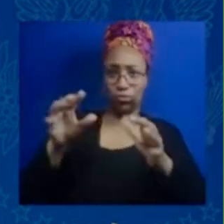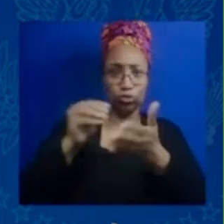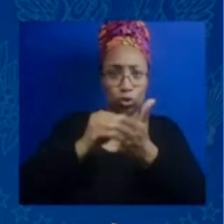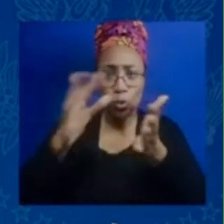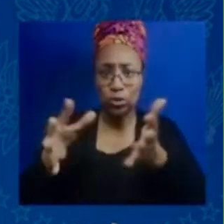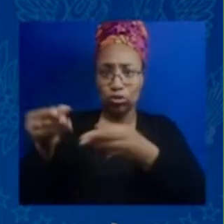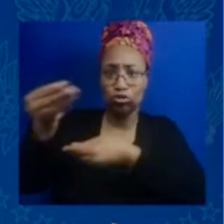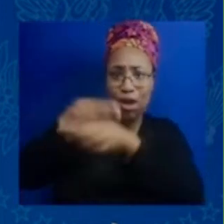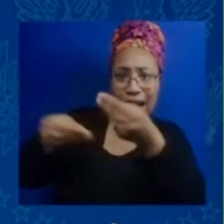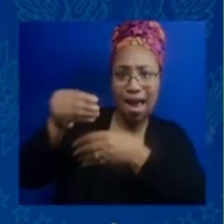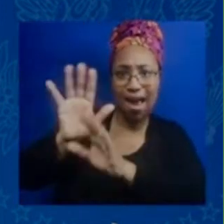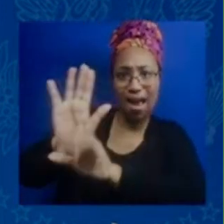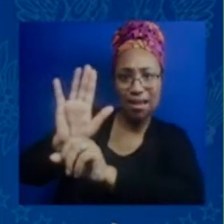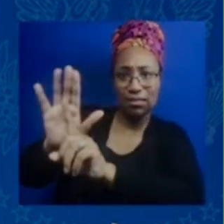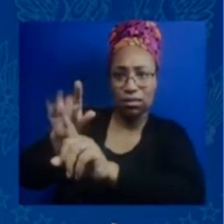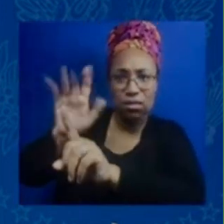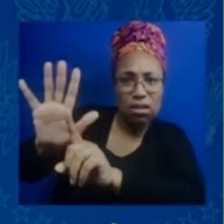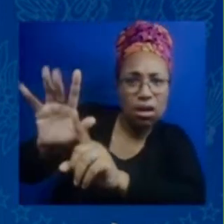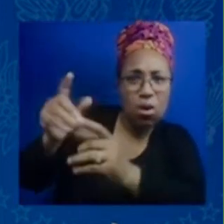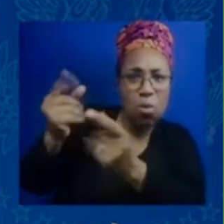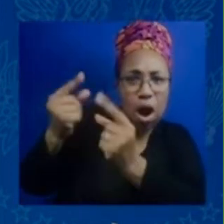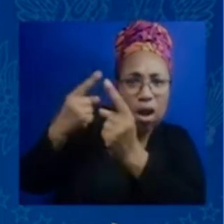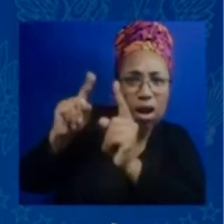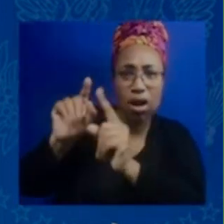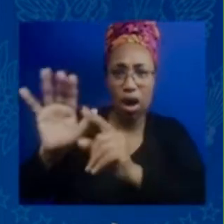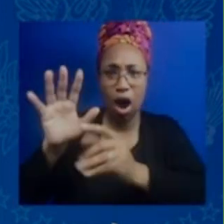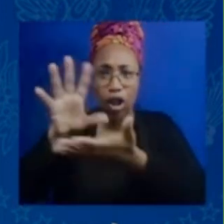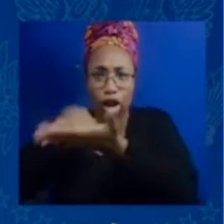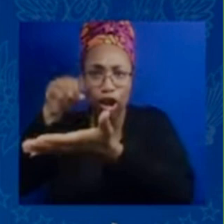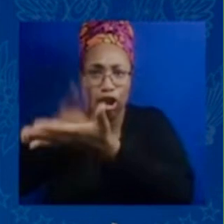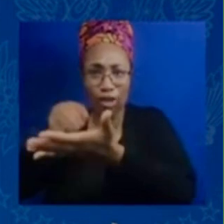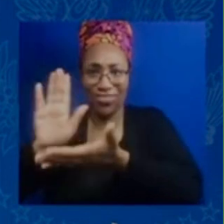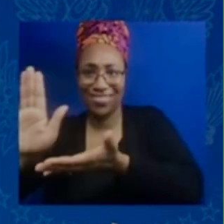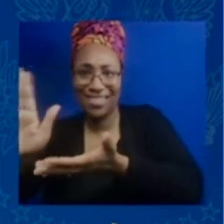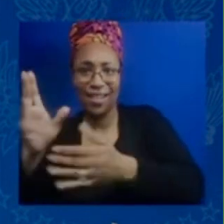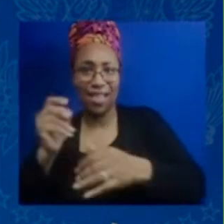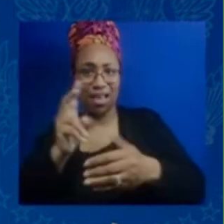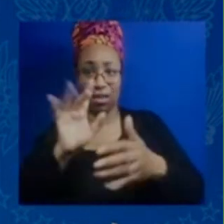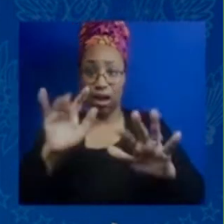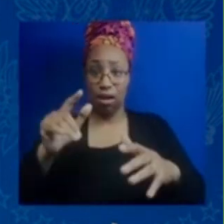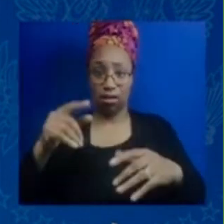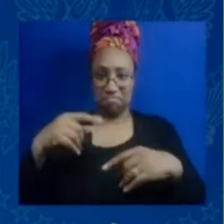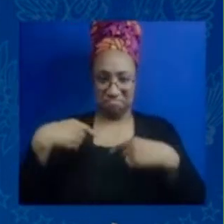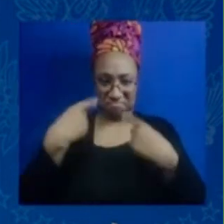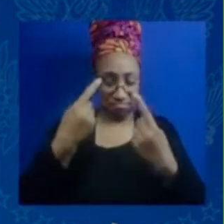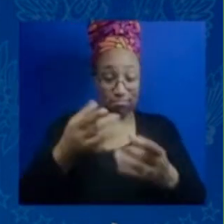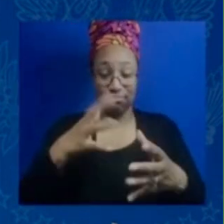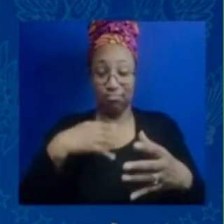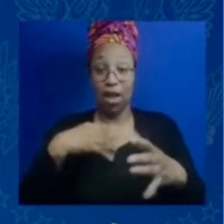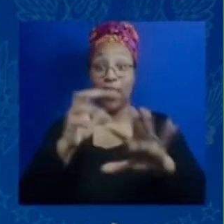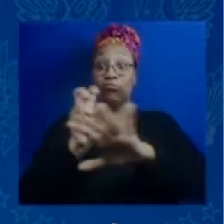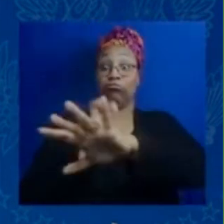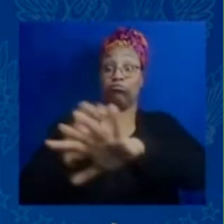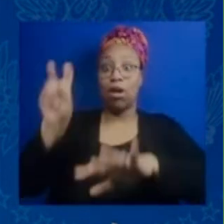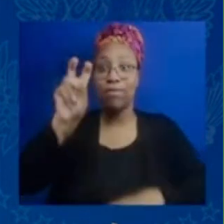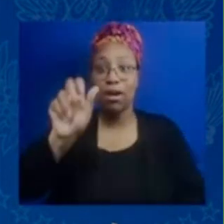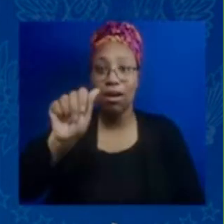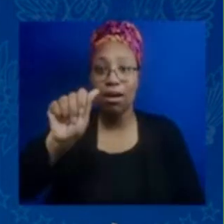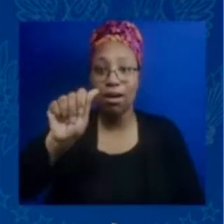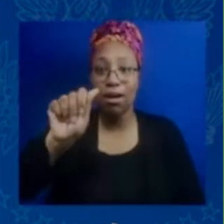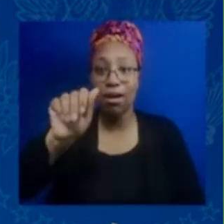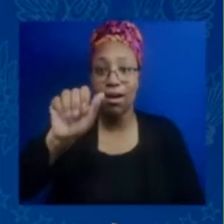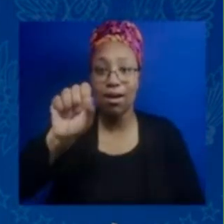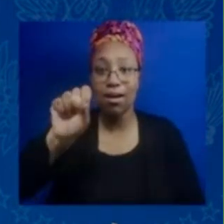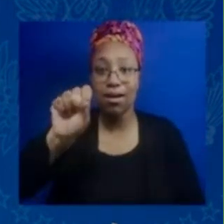factories how I was going to OEM and that was how I got into manufacturing and really it was just a process of